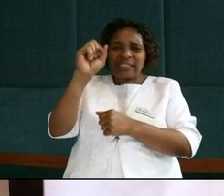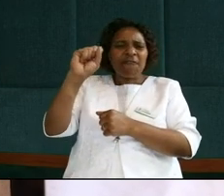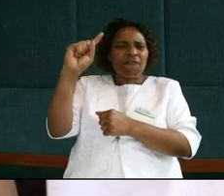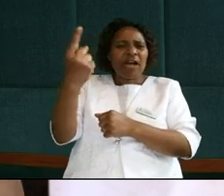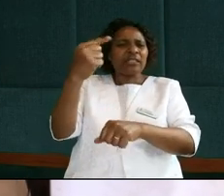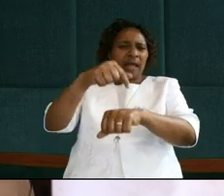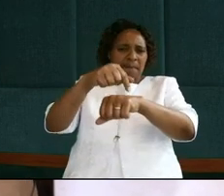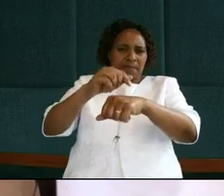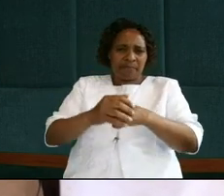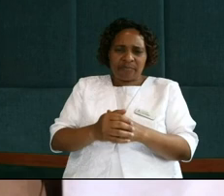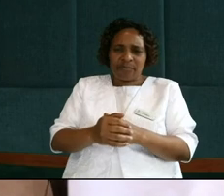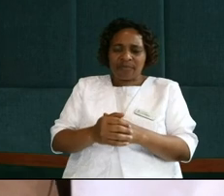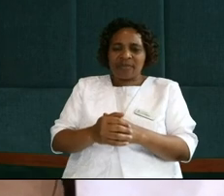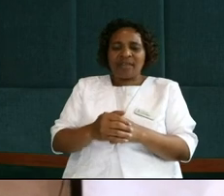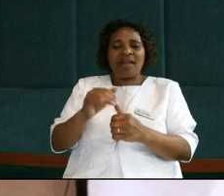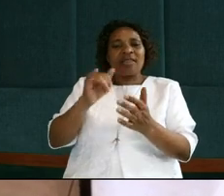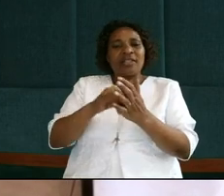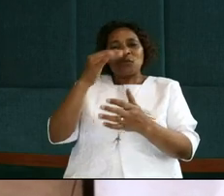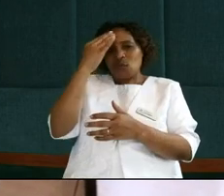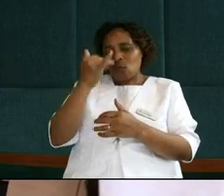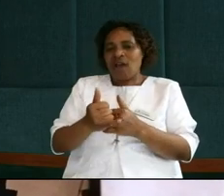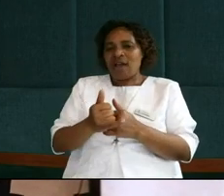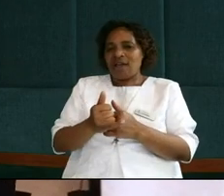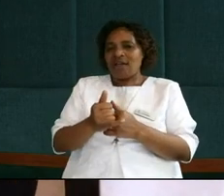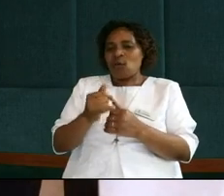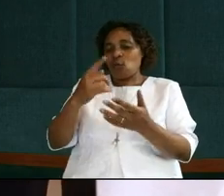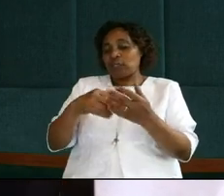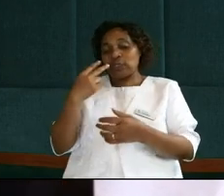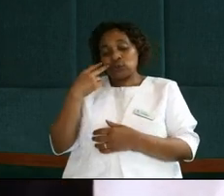I was wondering why did this happen so?